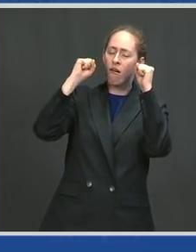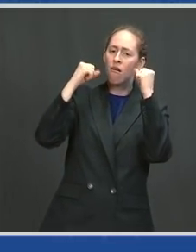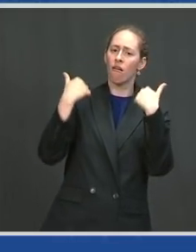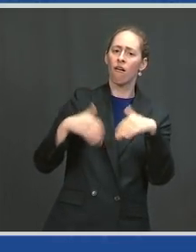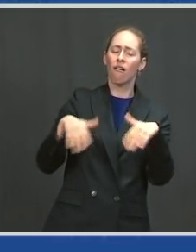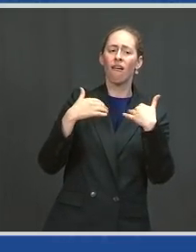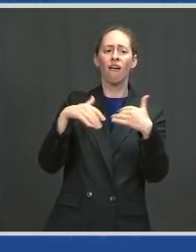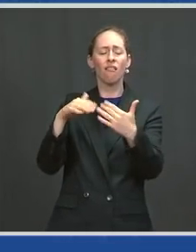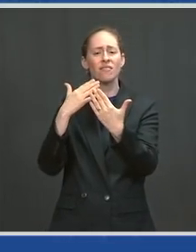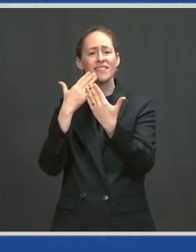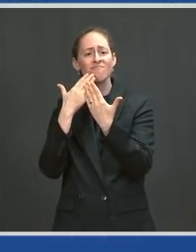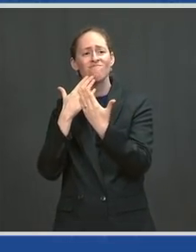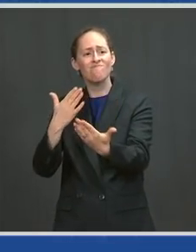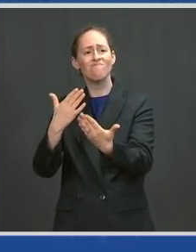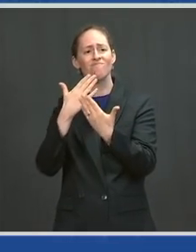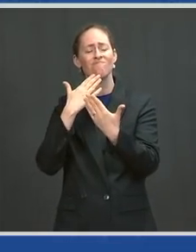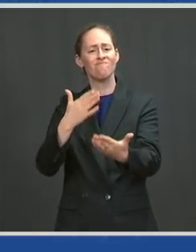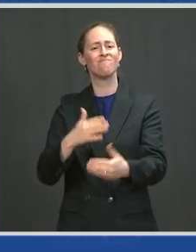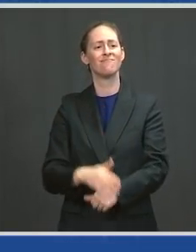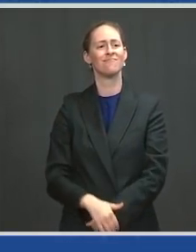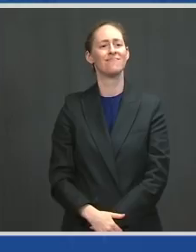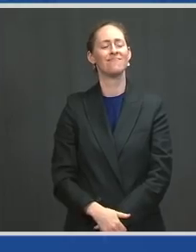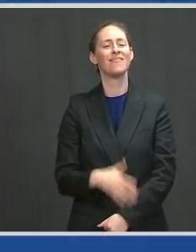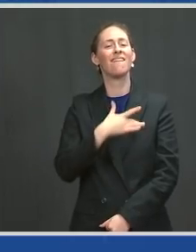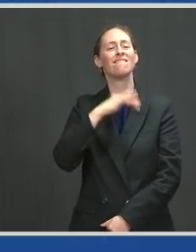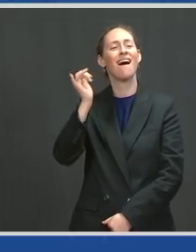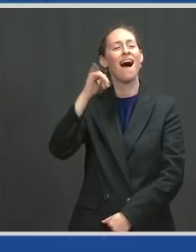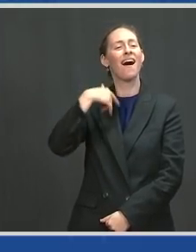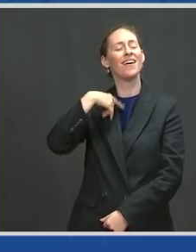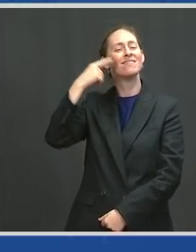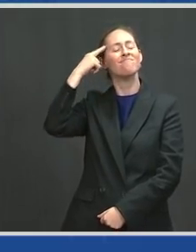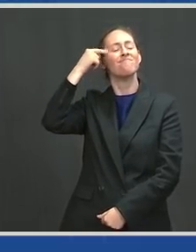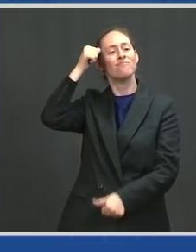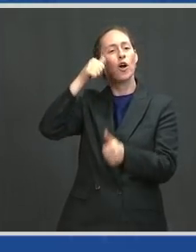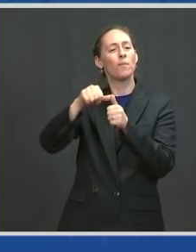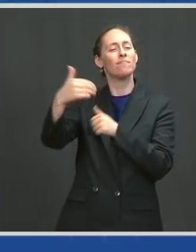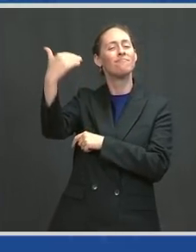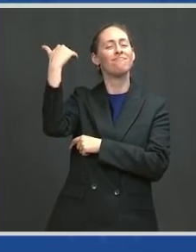back in the old days in the United States Senate when I first got there.